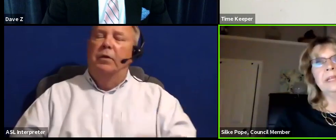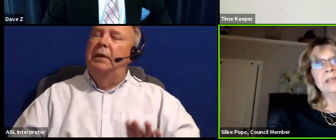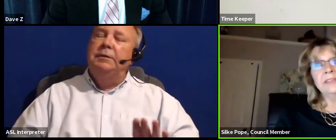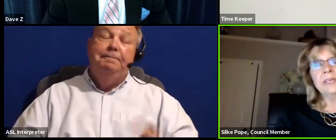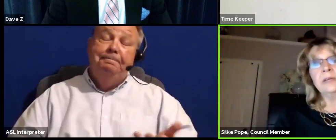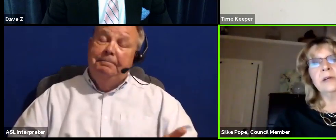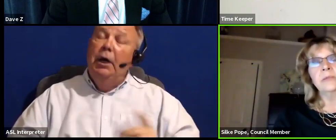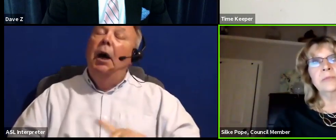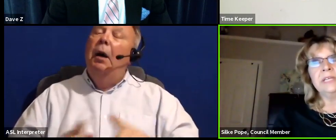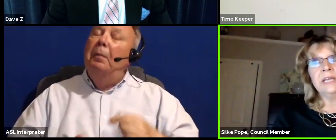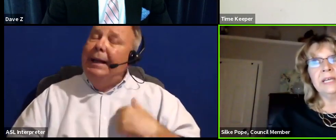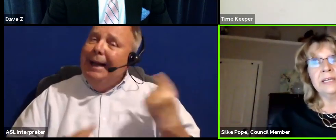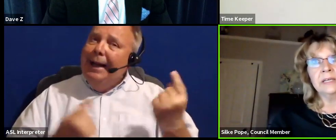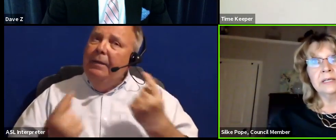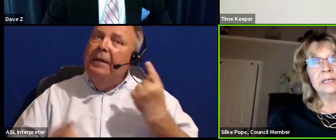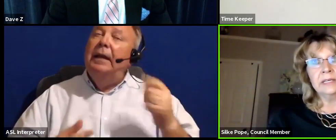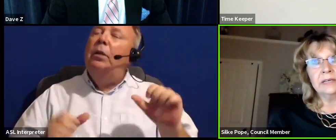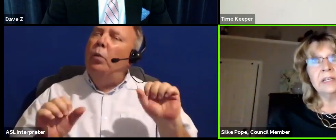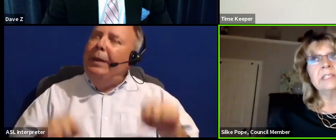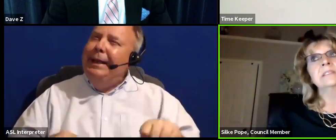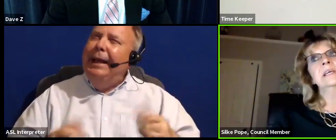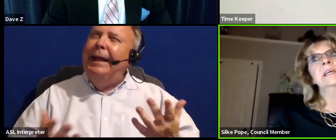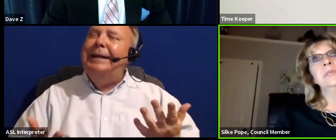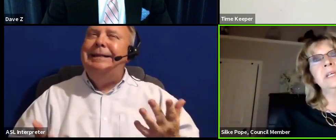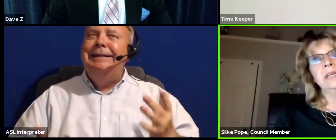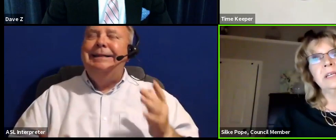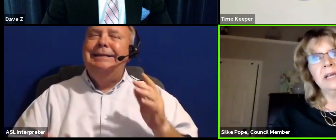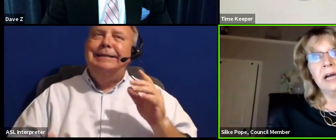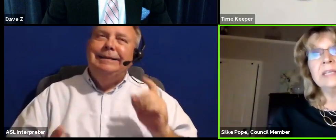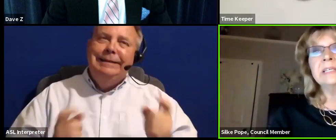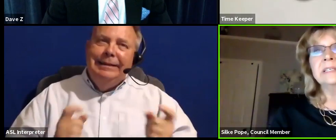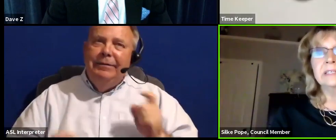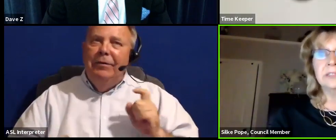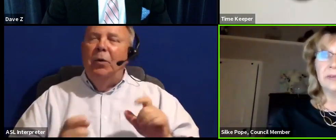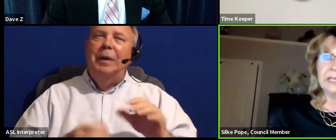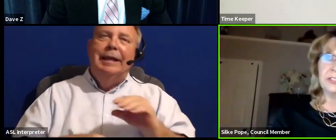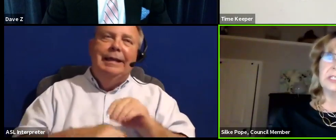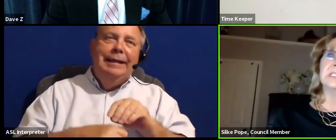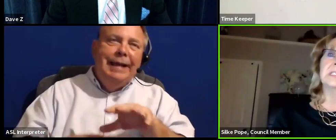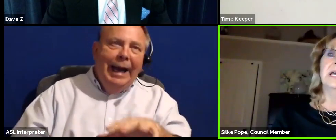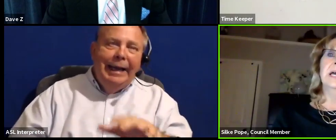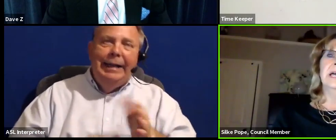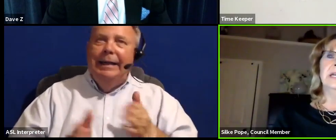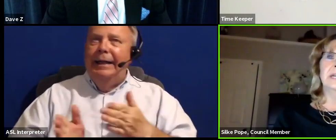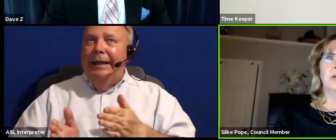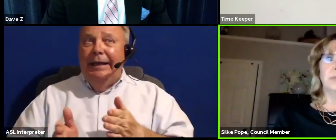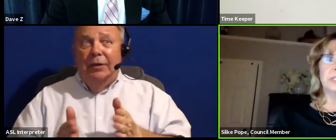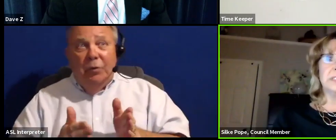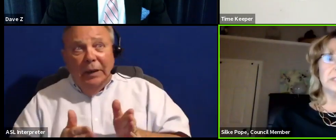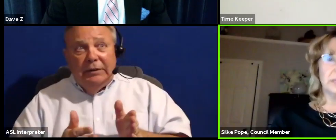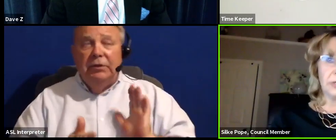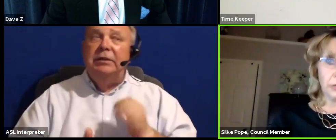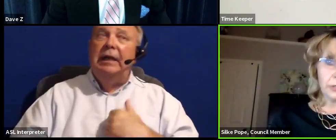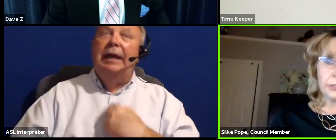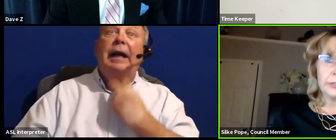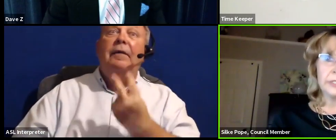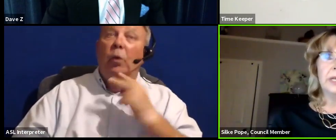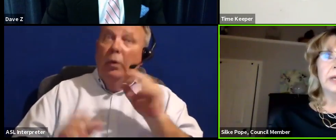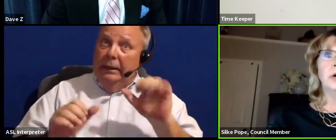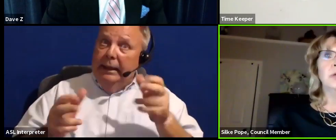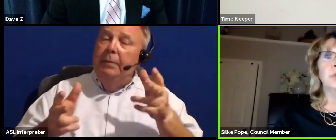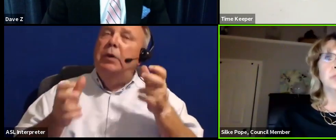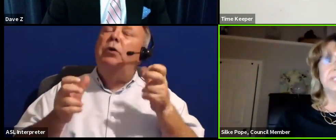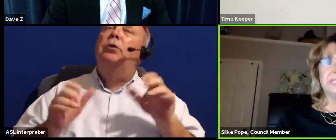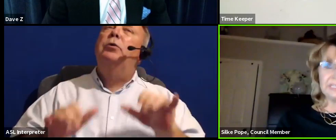But I think we can gear it and we can guide it in directions and our voices can be heard